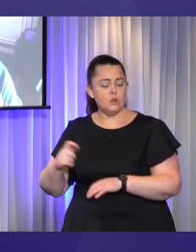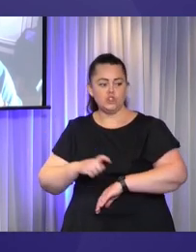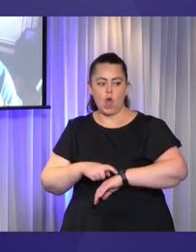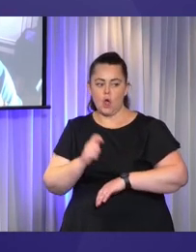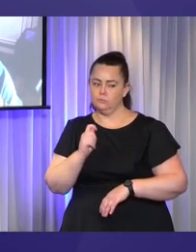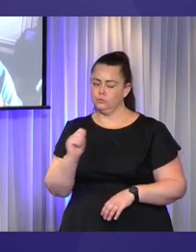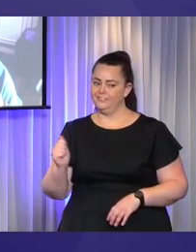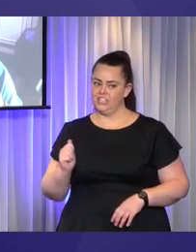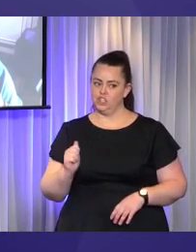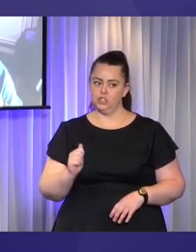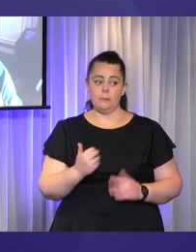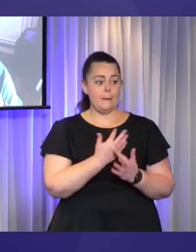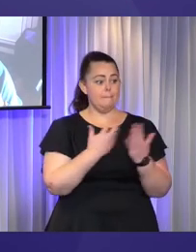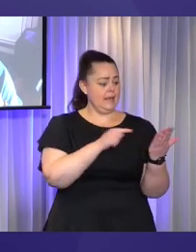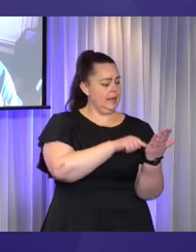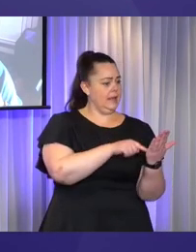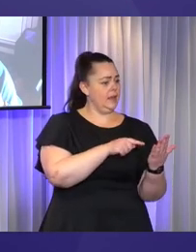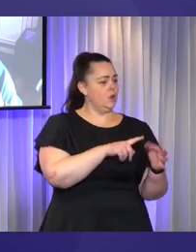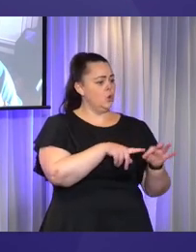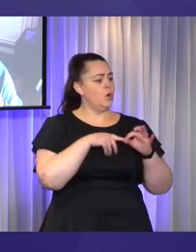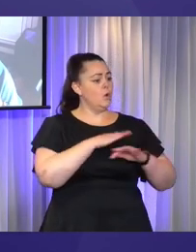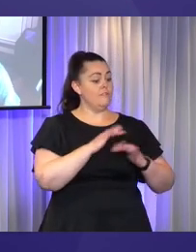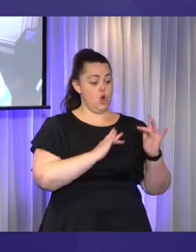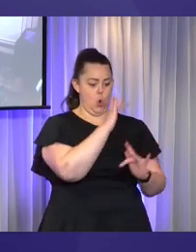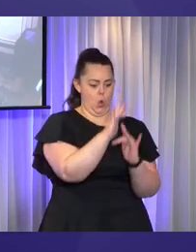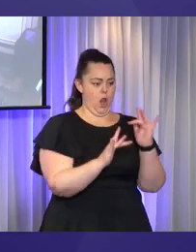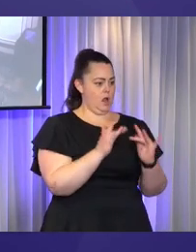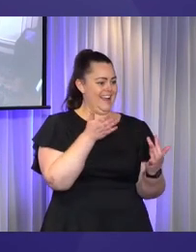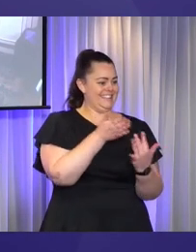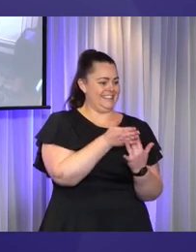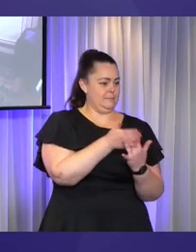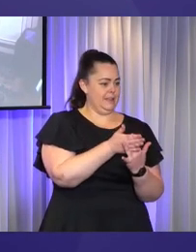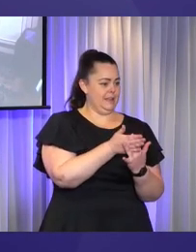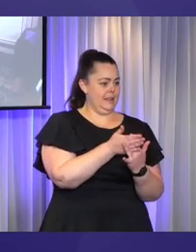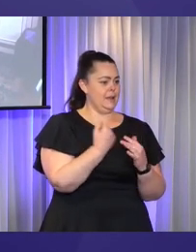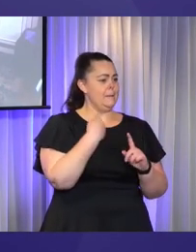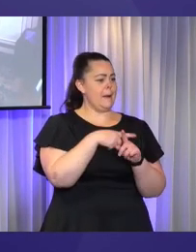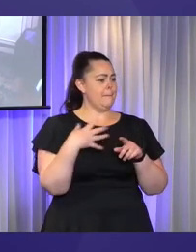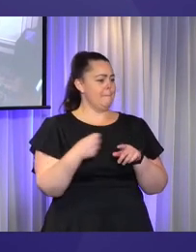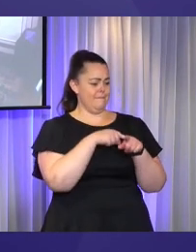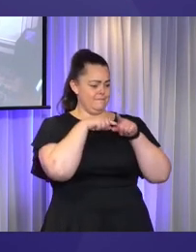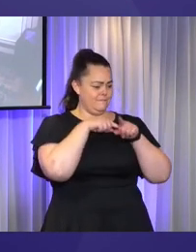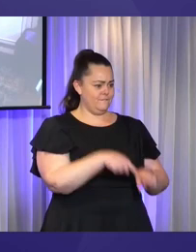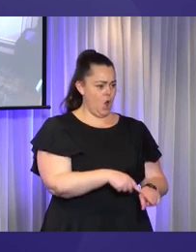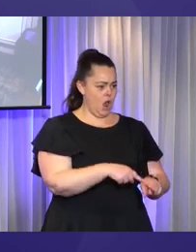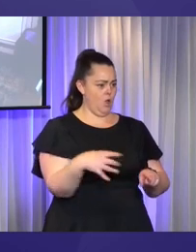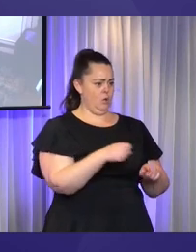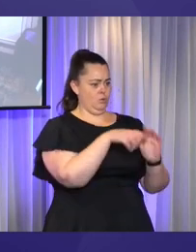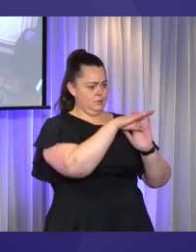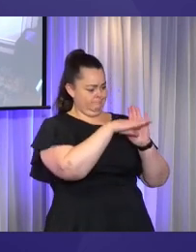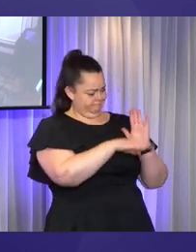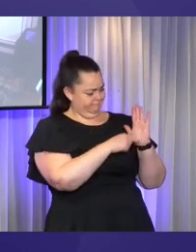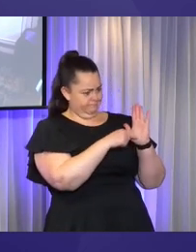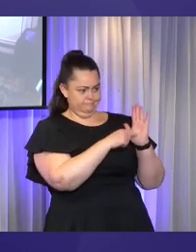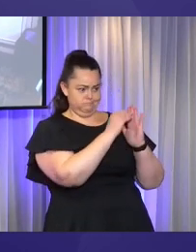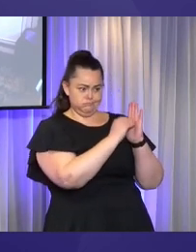in Slido relating to online accessibility and the need for compliance with WCAG and to have technology that is accessible for all